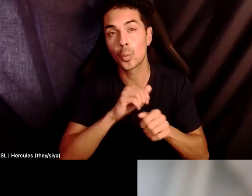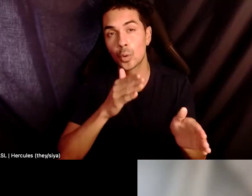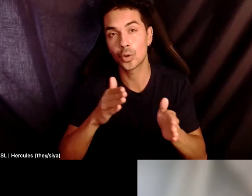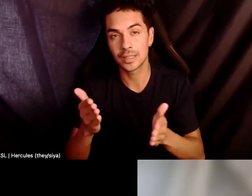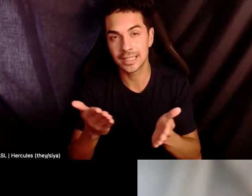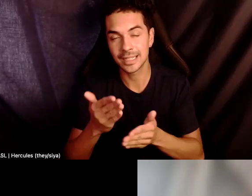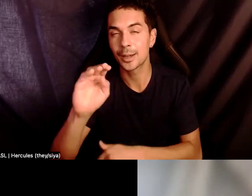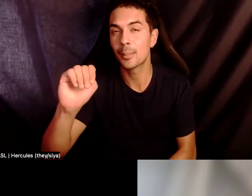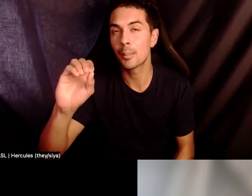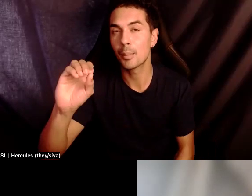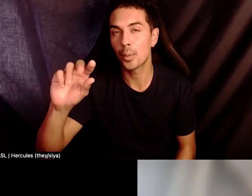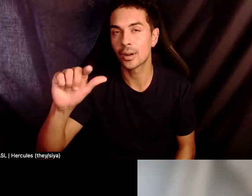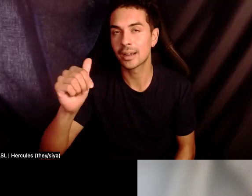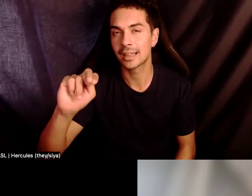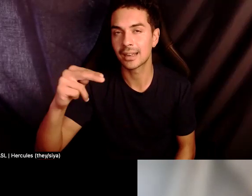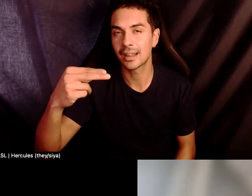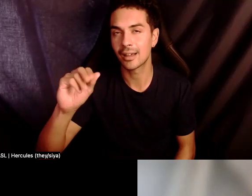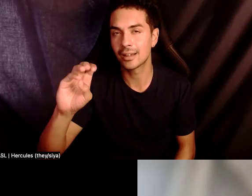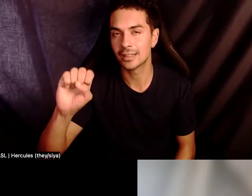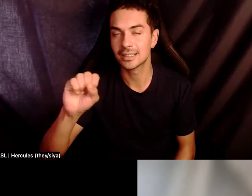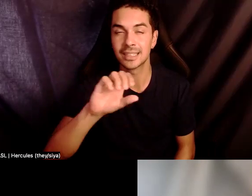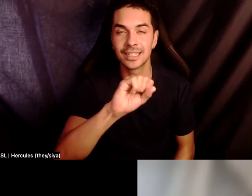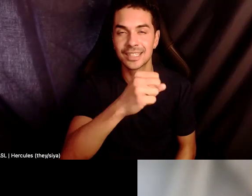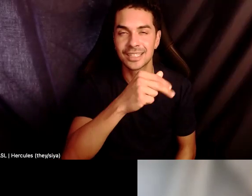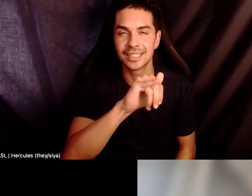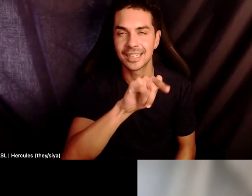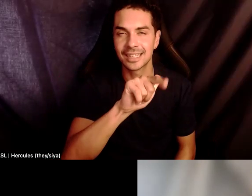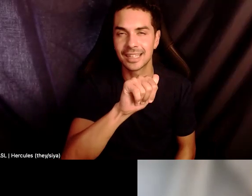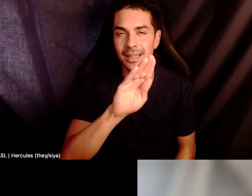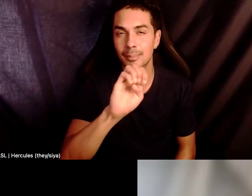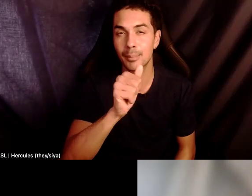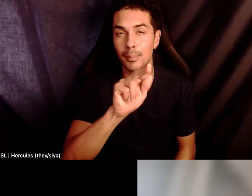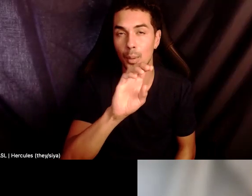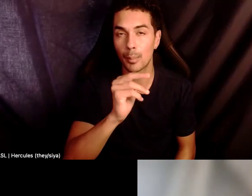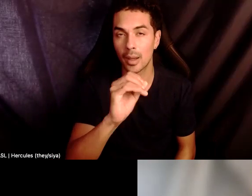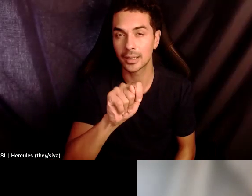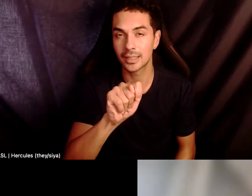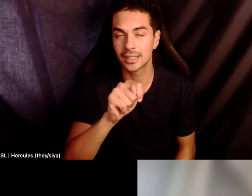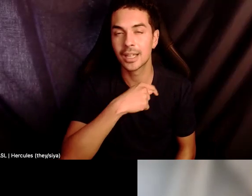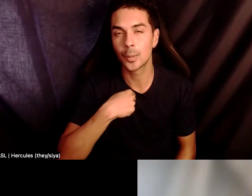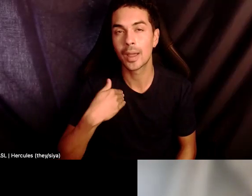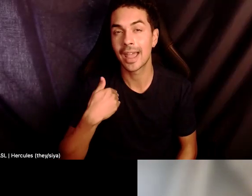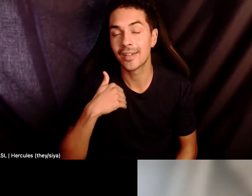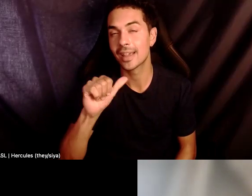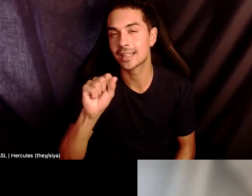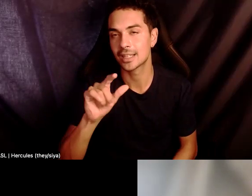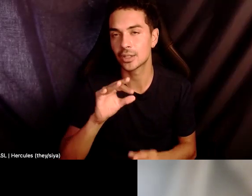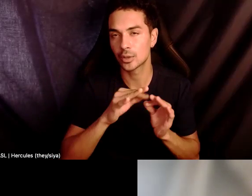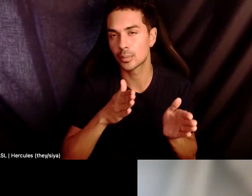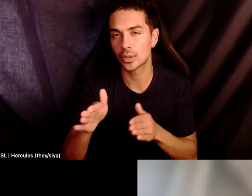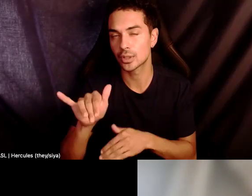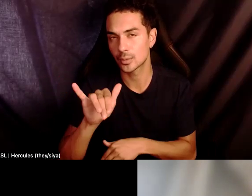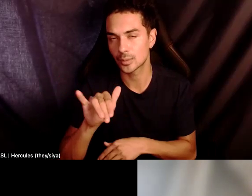Morgan Hawes and Shayla Beaumont. And then we have two fantastic ASL interpreters. We